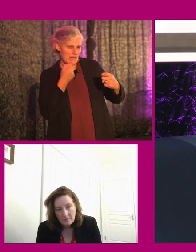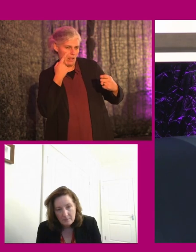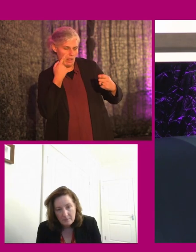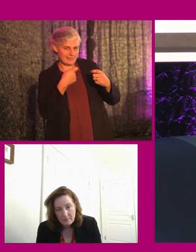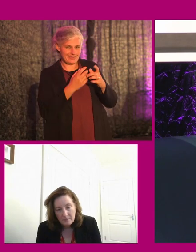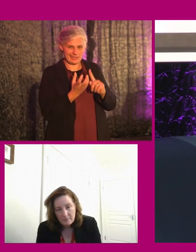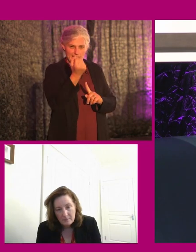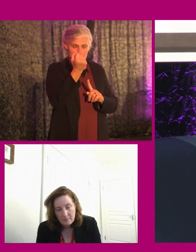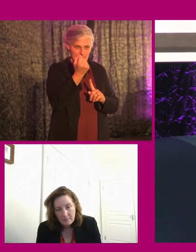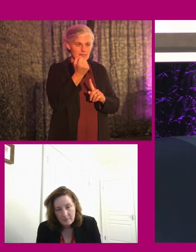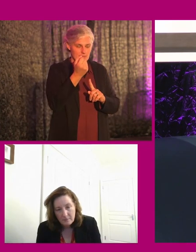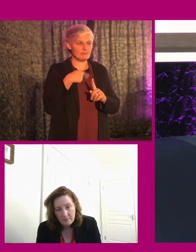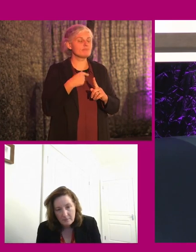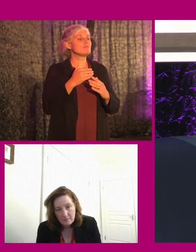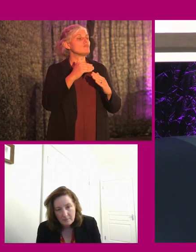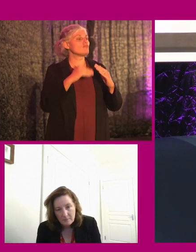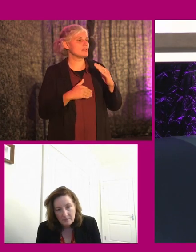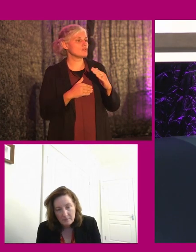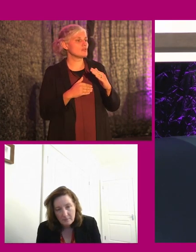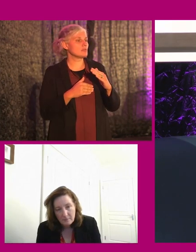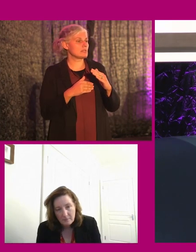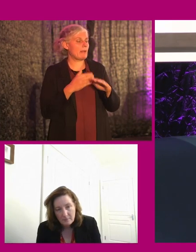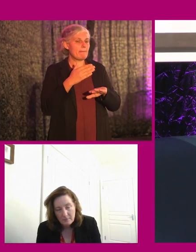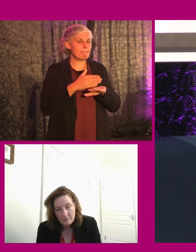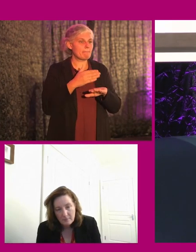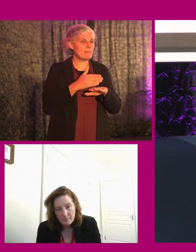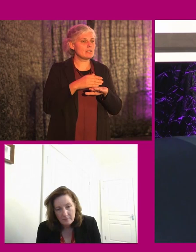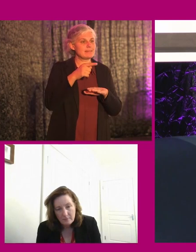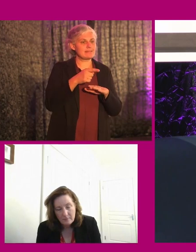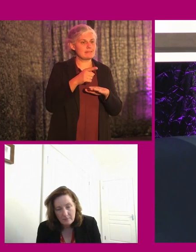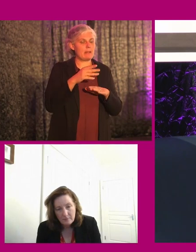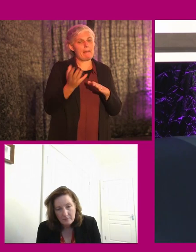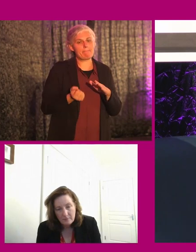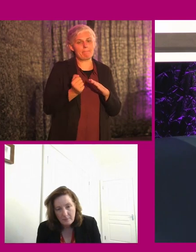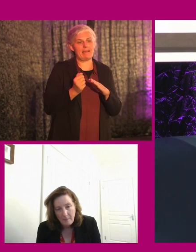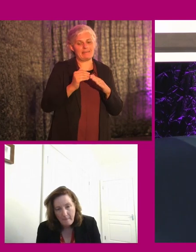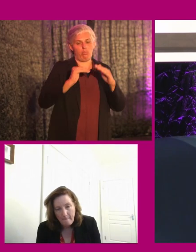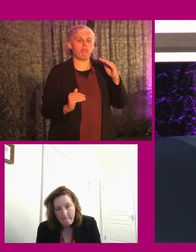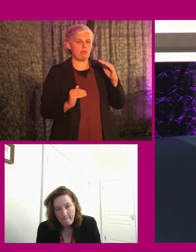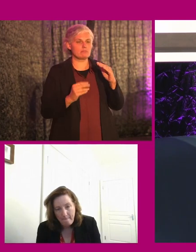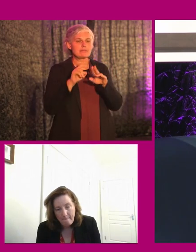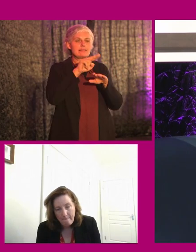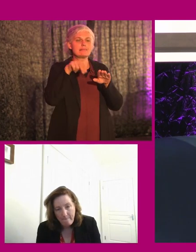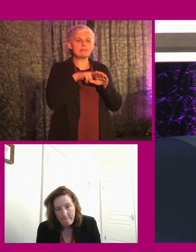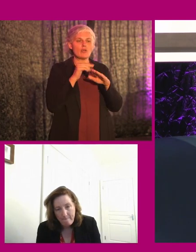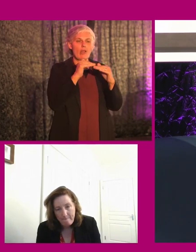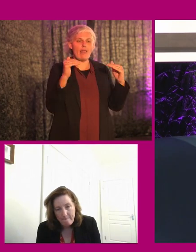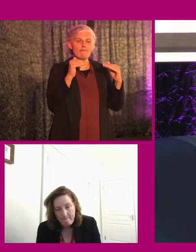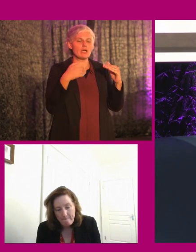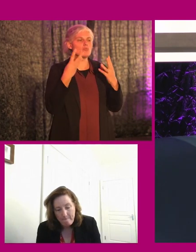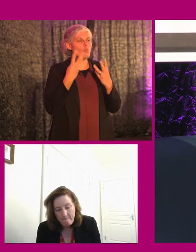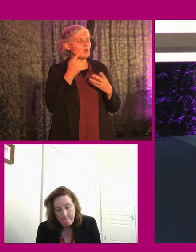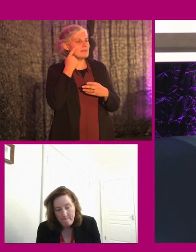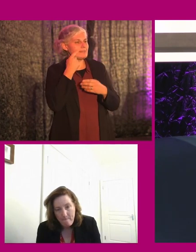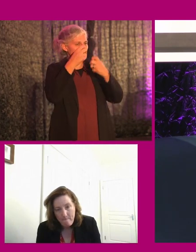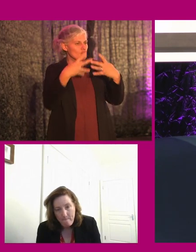see a reduced disability employment and pay gap at national level, which we would like to see as a result of the